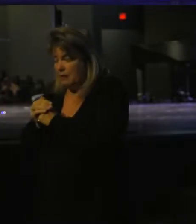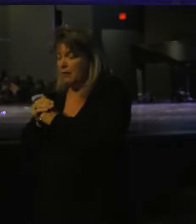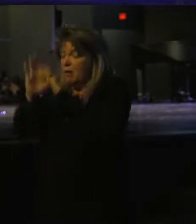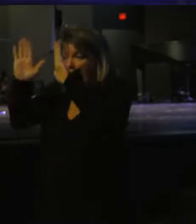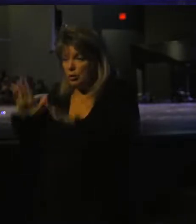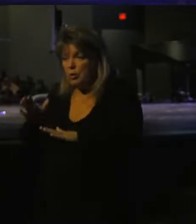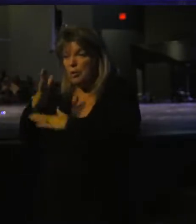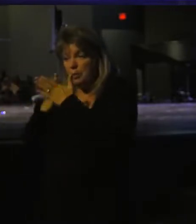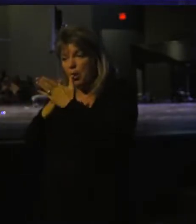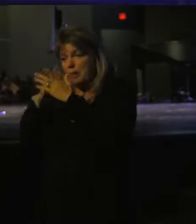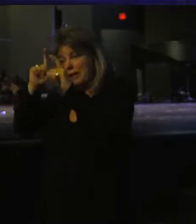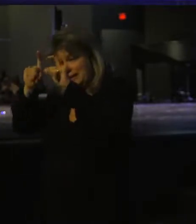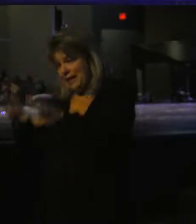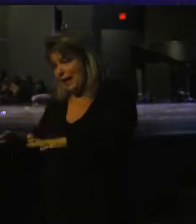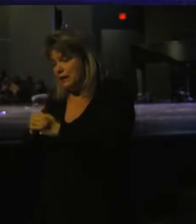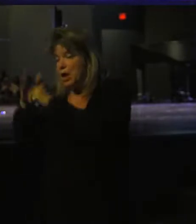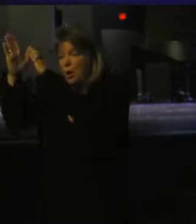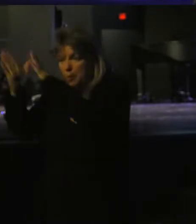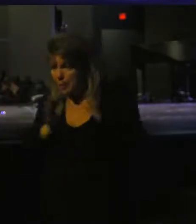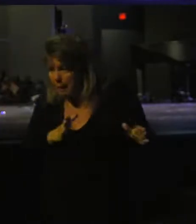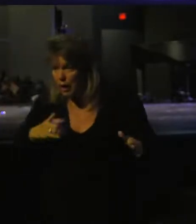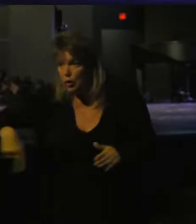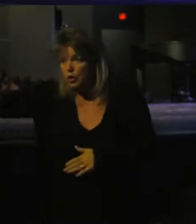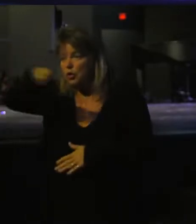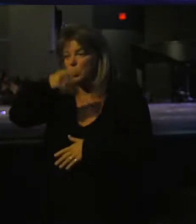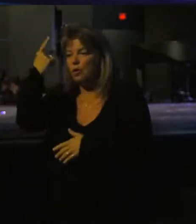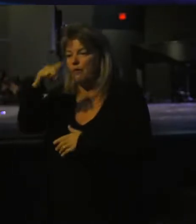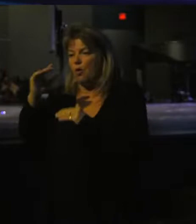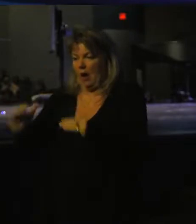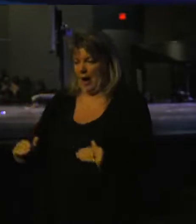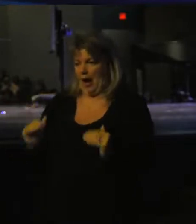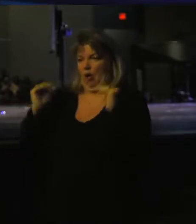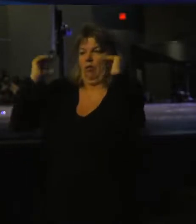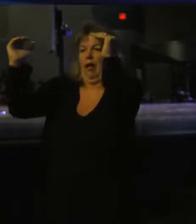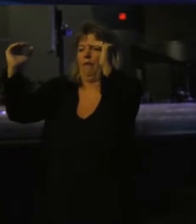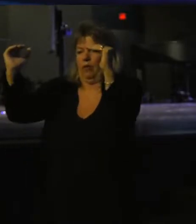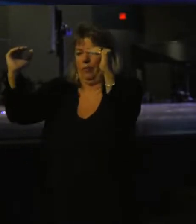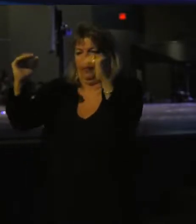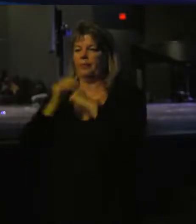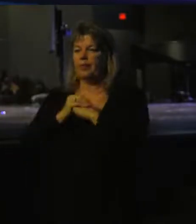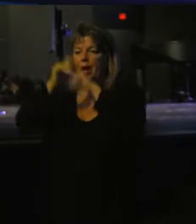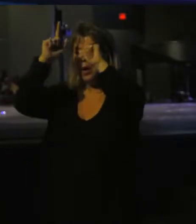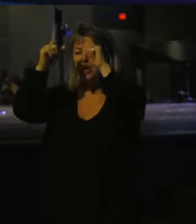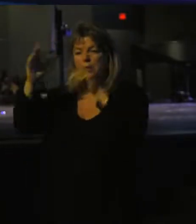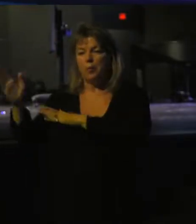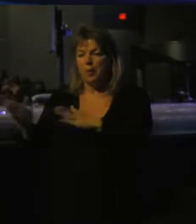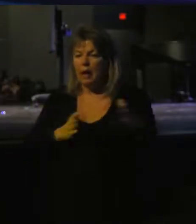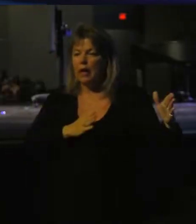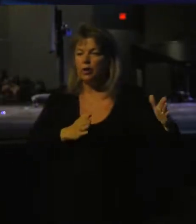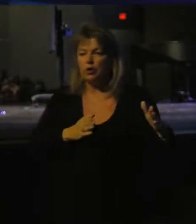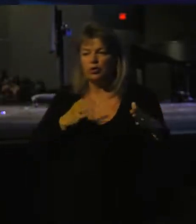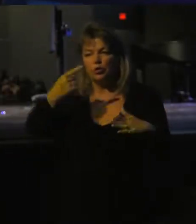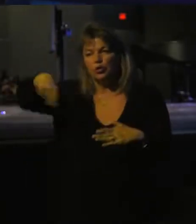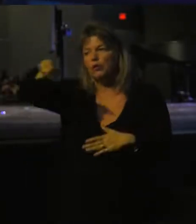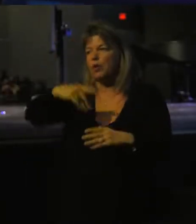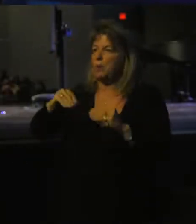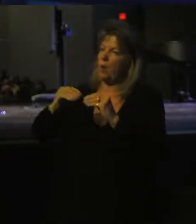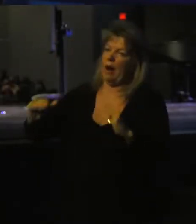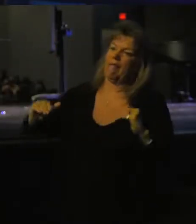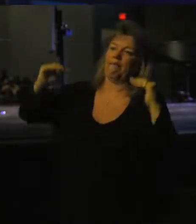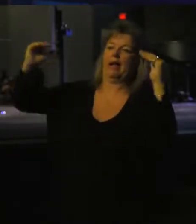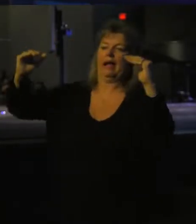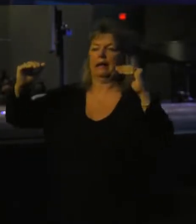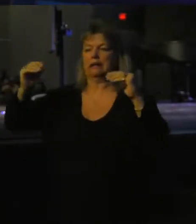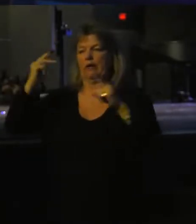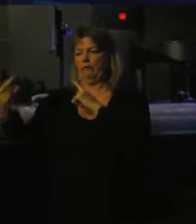awesome part about a test, that a test prepares you for a higher level, prepares you for a more advanced